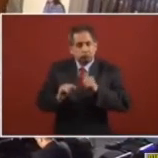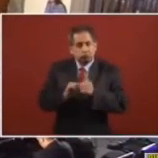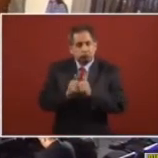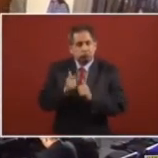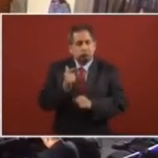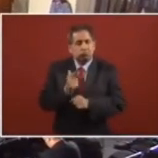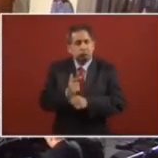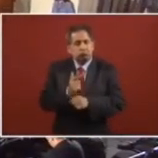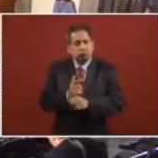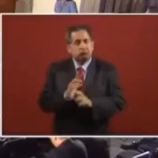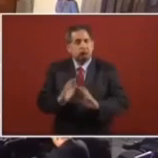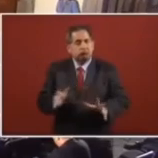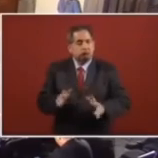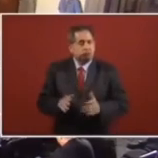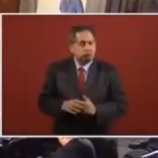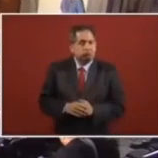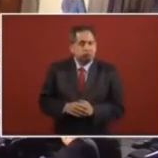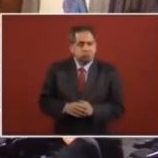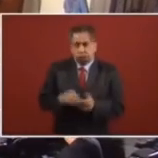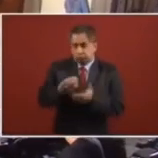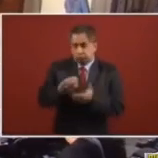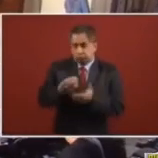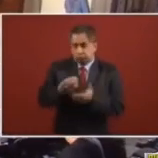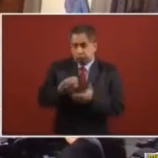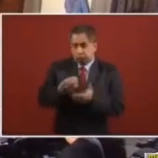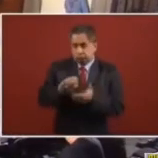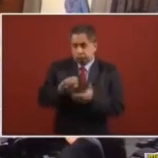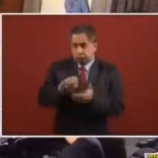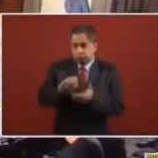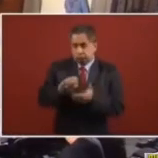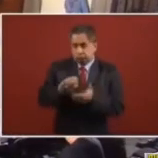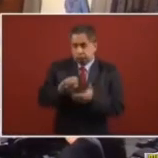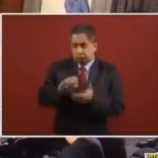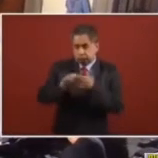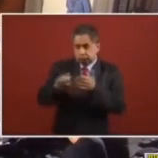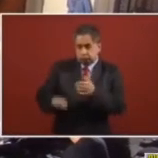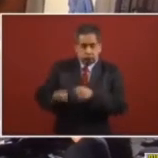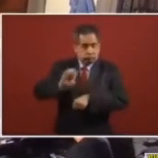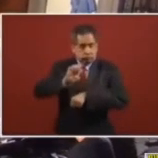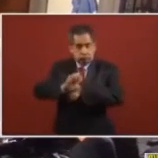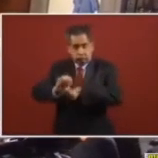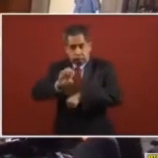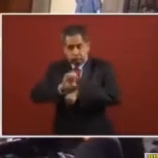En el caso de Ecuador. Ecuador. In the case of Ecuador.